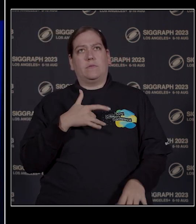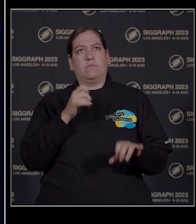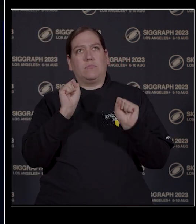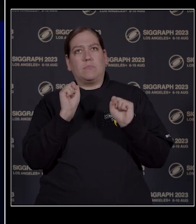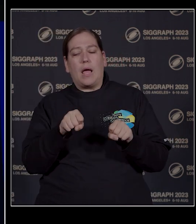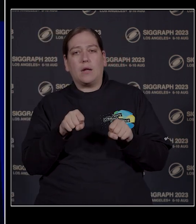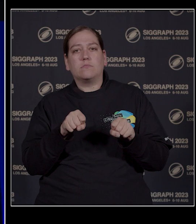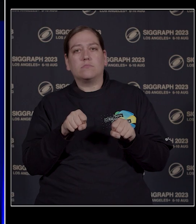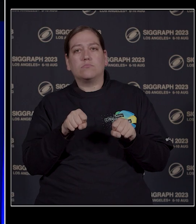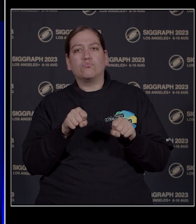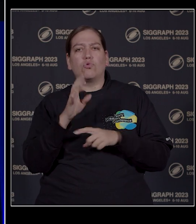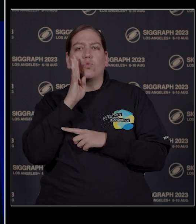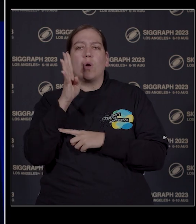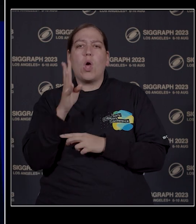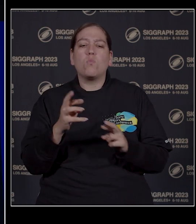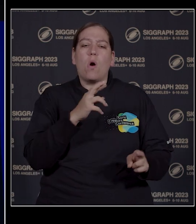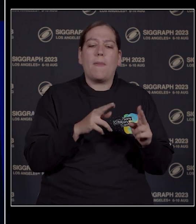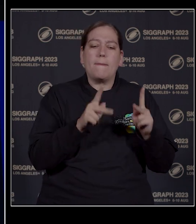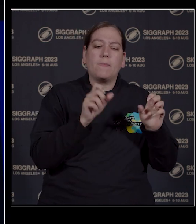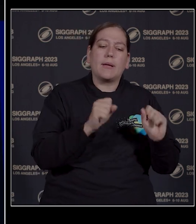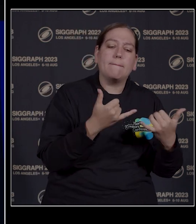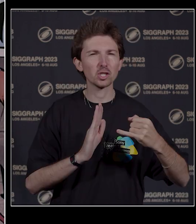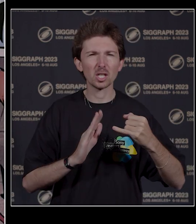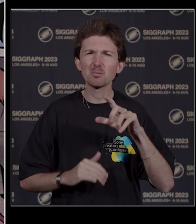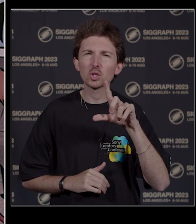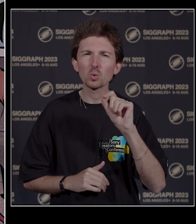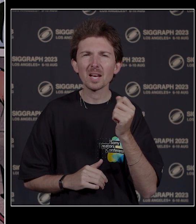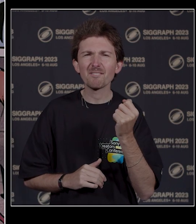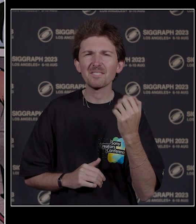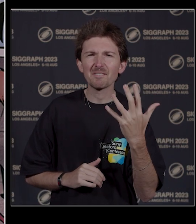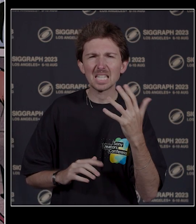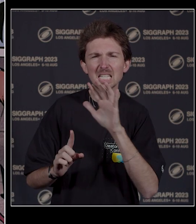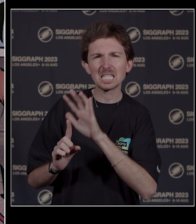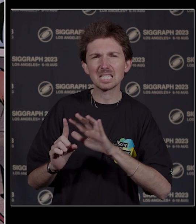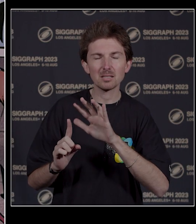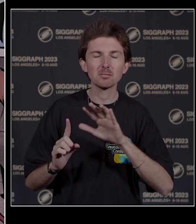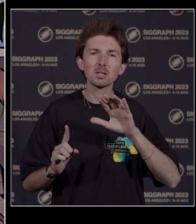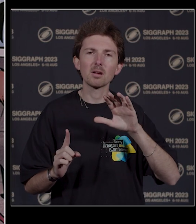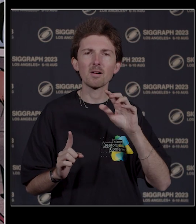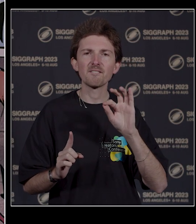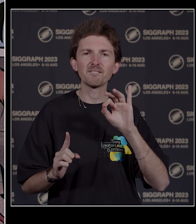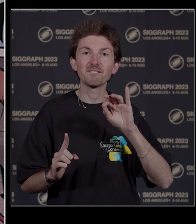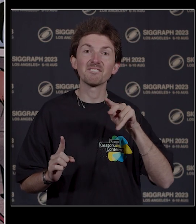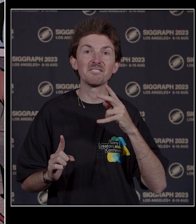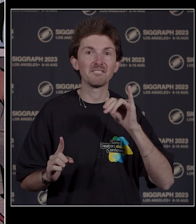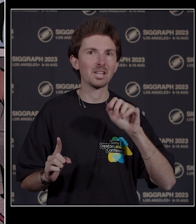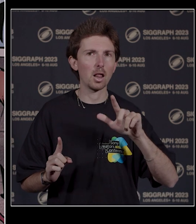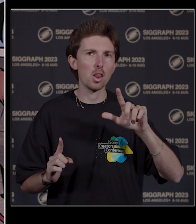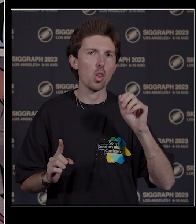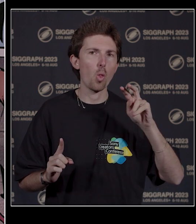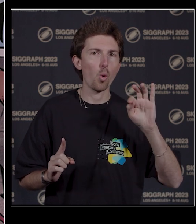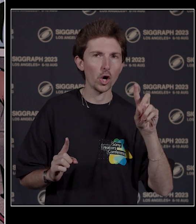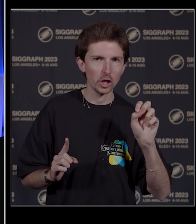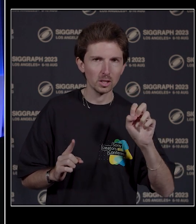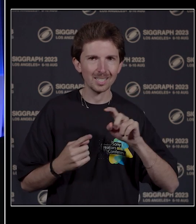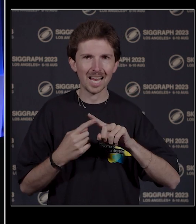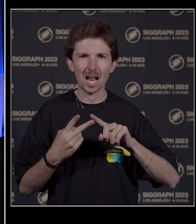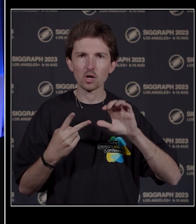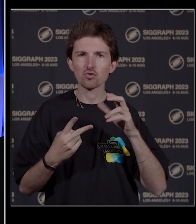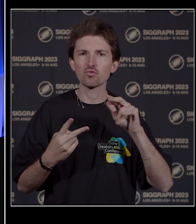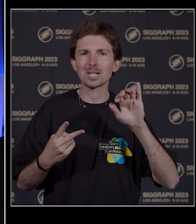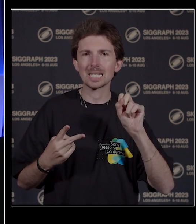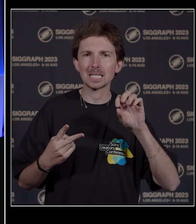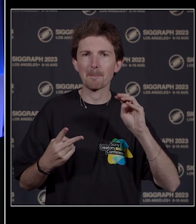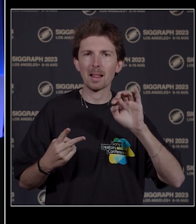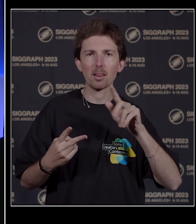could play with it and make people happy. When Phil Lord and Chris Miller pitched to us this idea of making an animated Spider